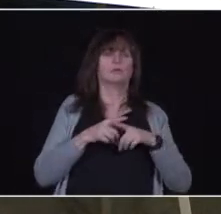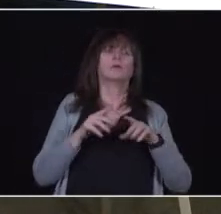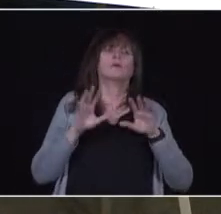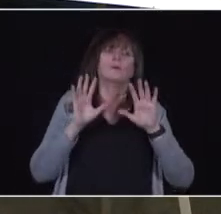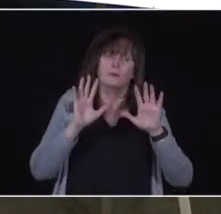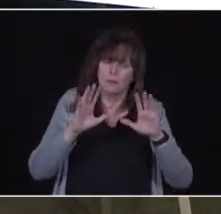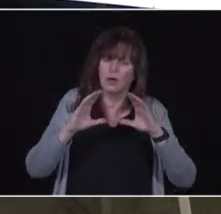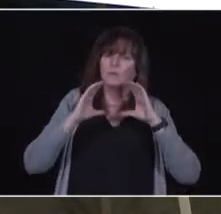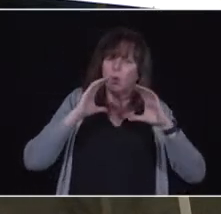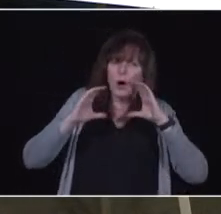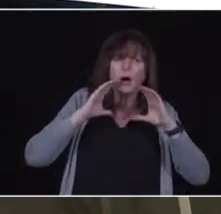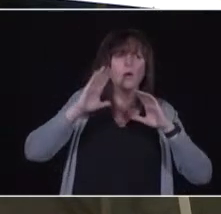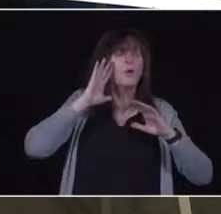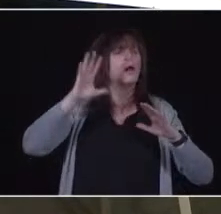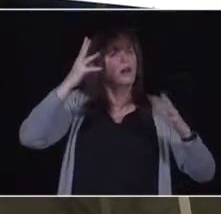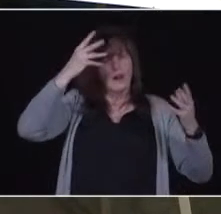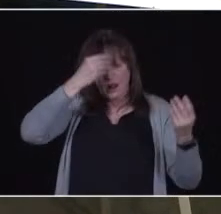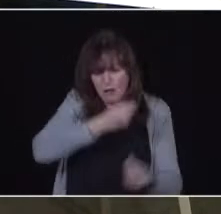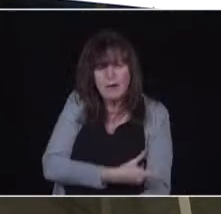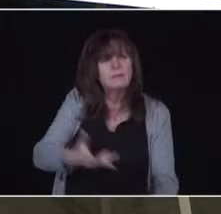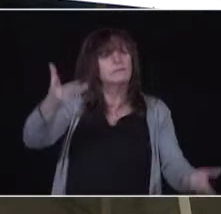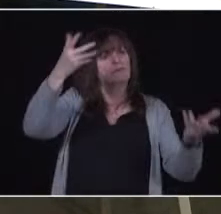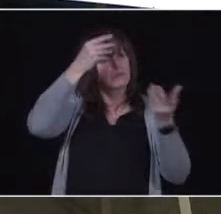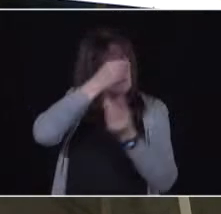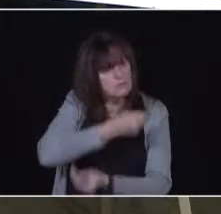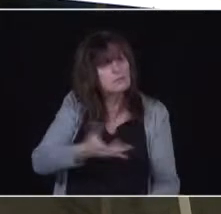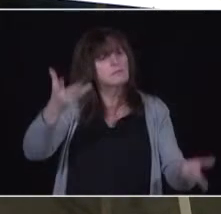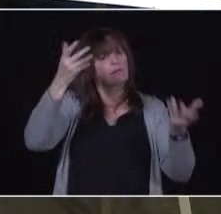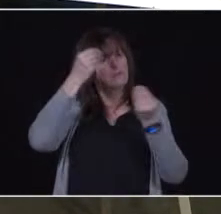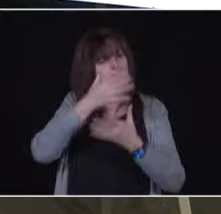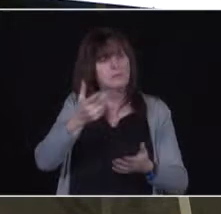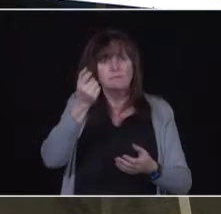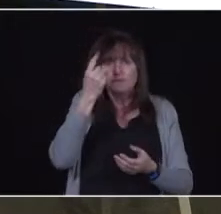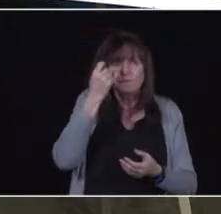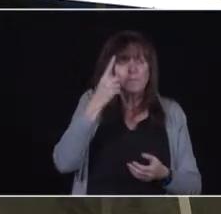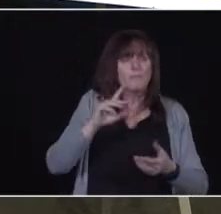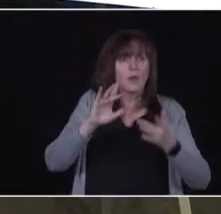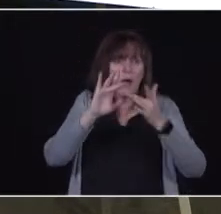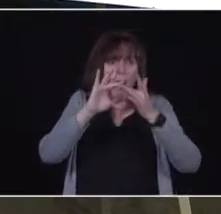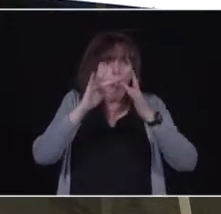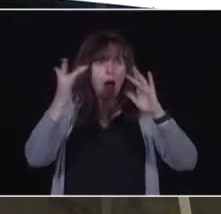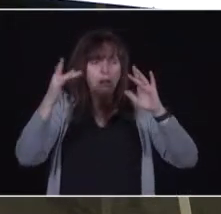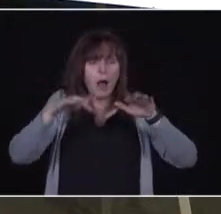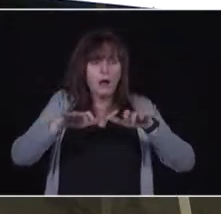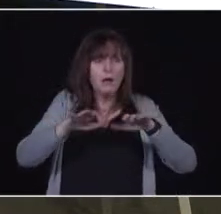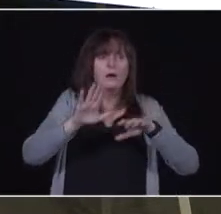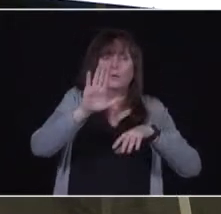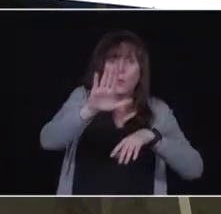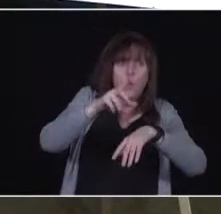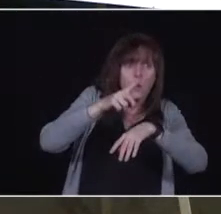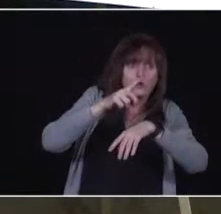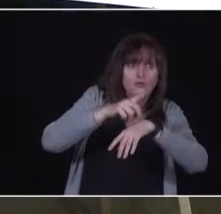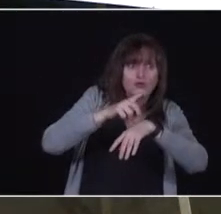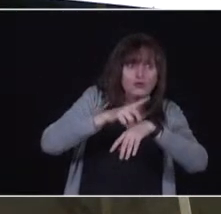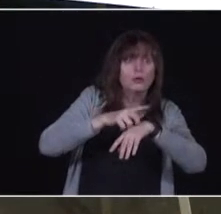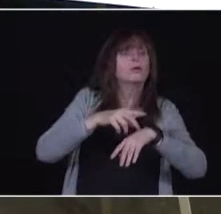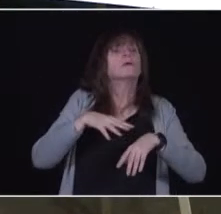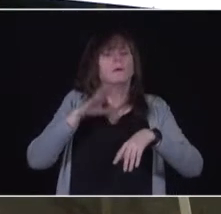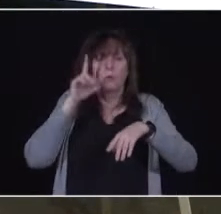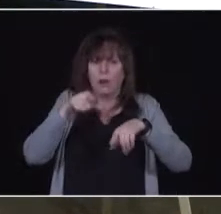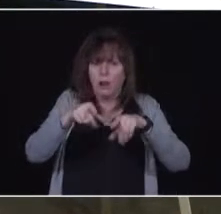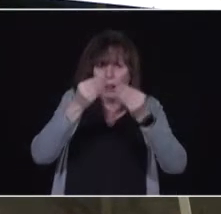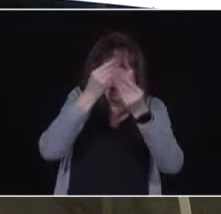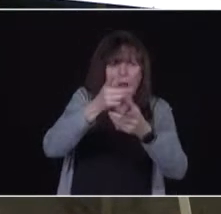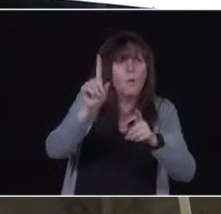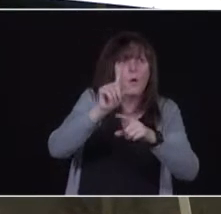to visit, to book your appointment, you will be given the vaccination centres, the vaccination clinics that are closest to you and you will be able to go in and make